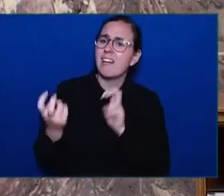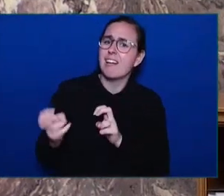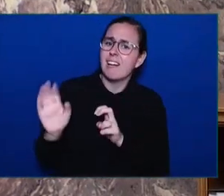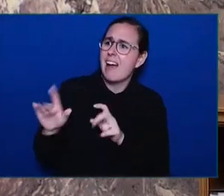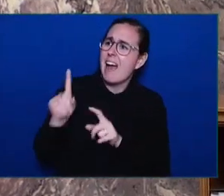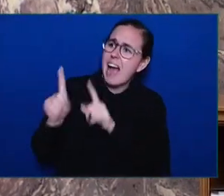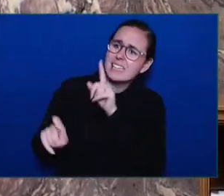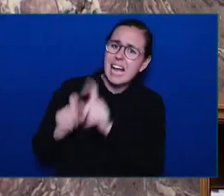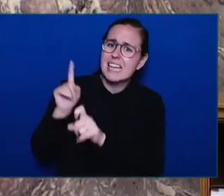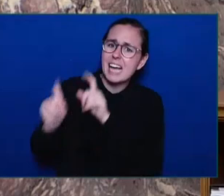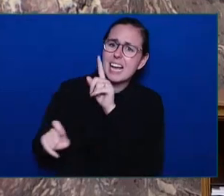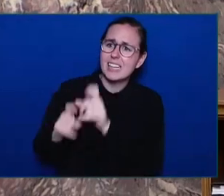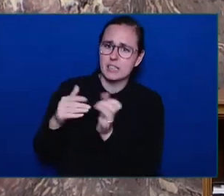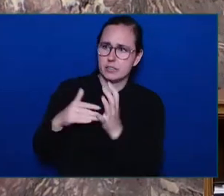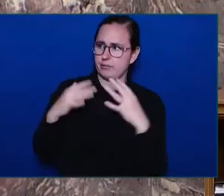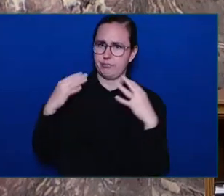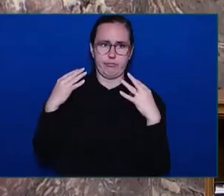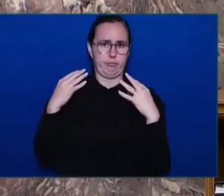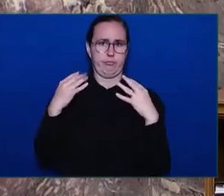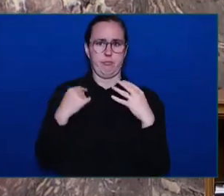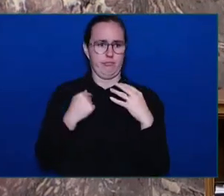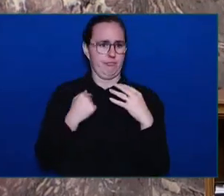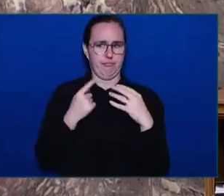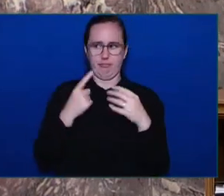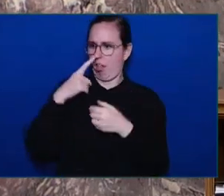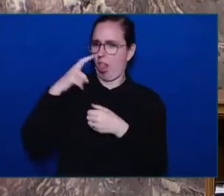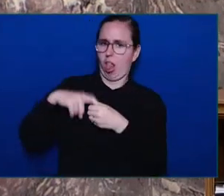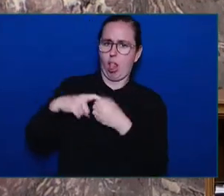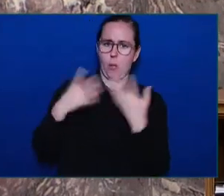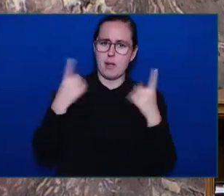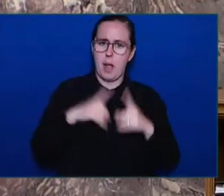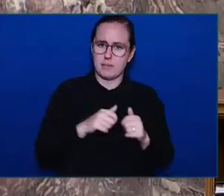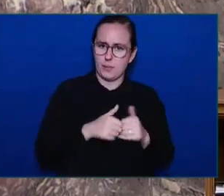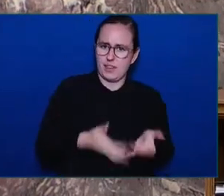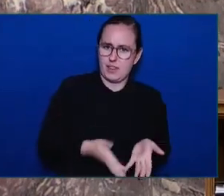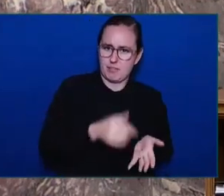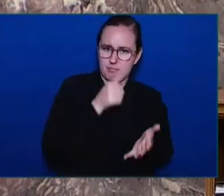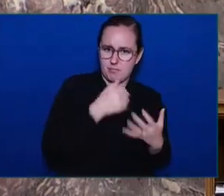Crystal's plea is very simple, and I'm going to quote it.